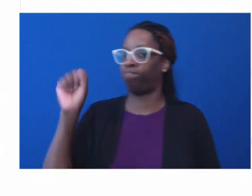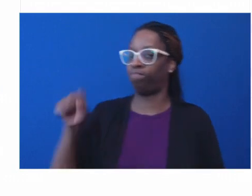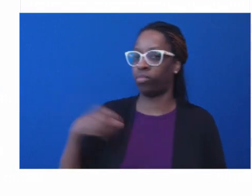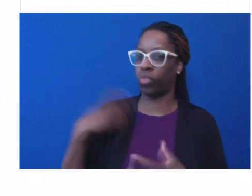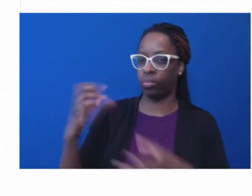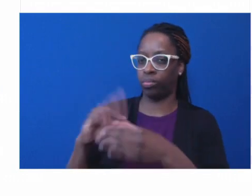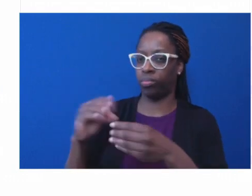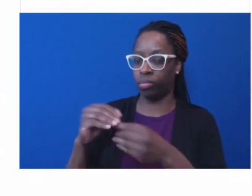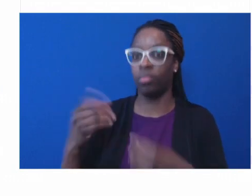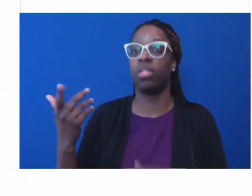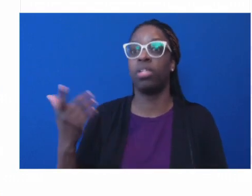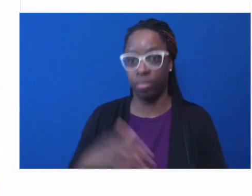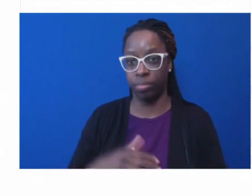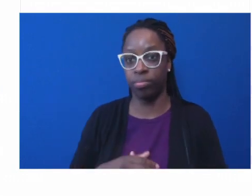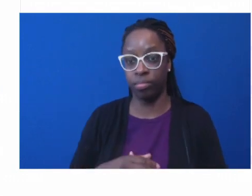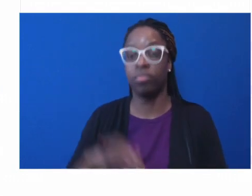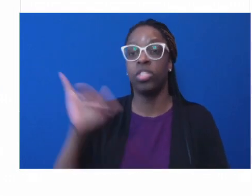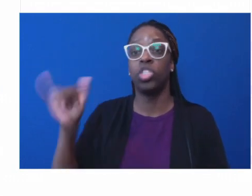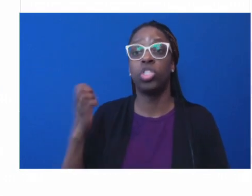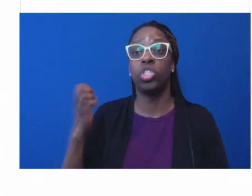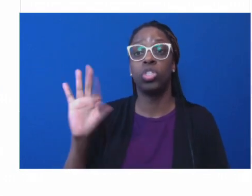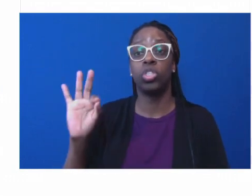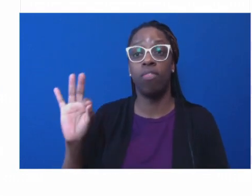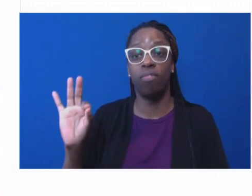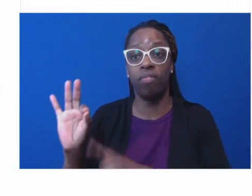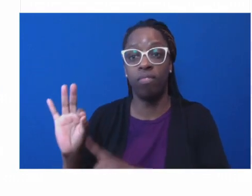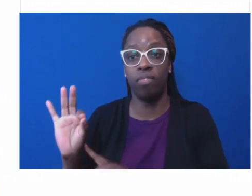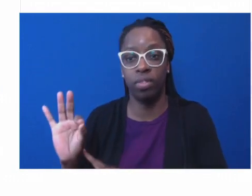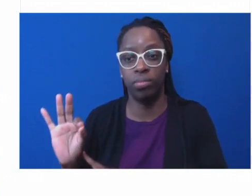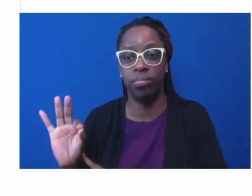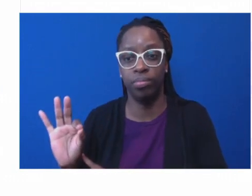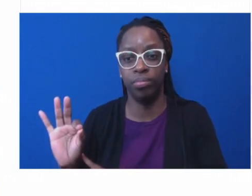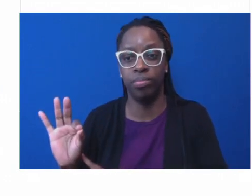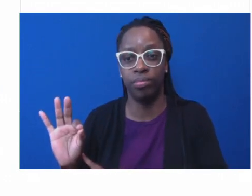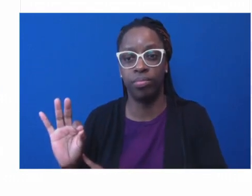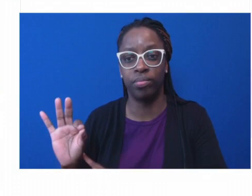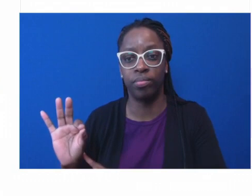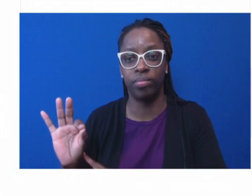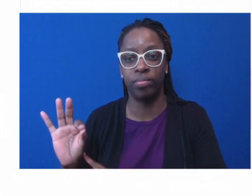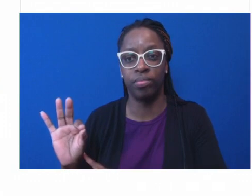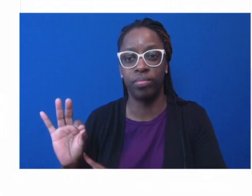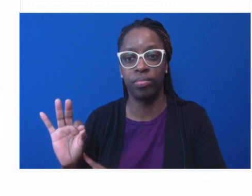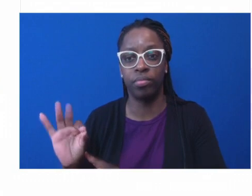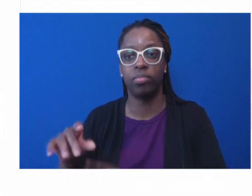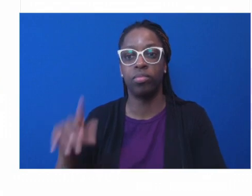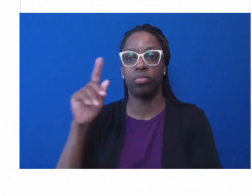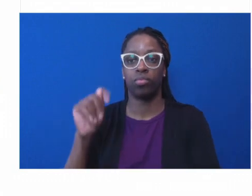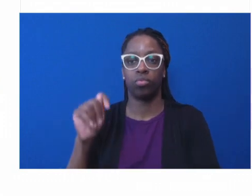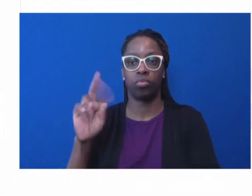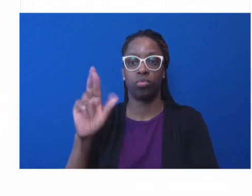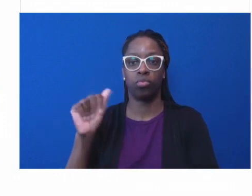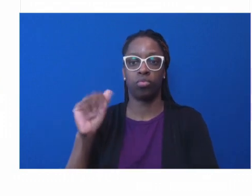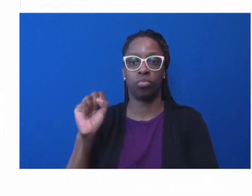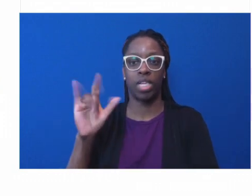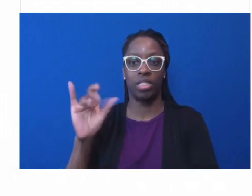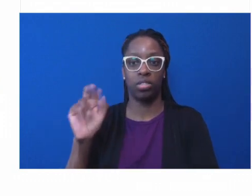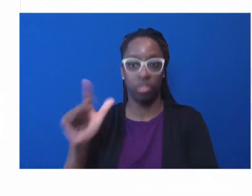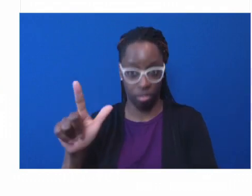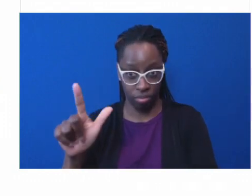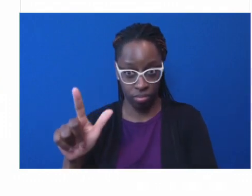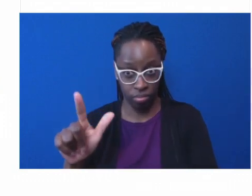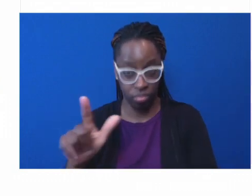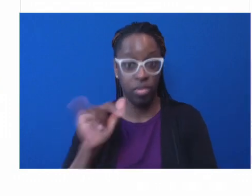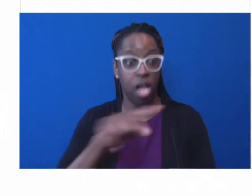the issue of from transcendental to transformational. I'm wondering about sort of the reconstitution of the public health